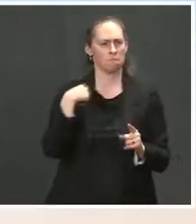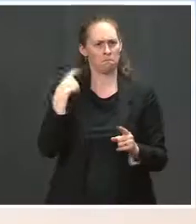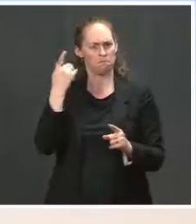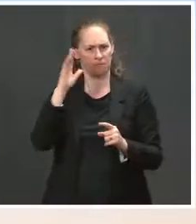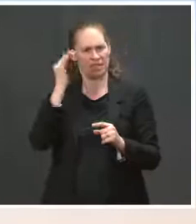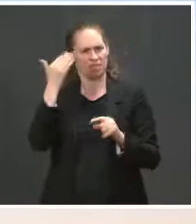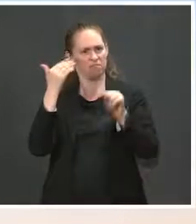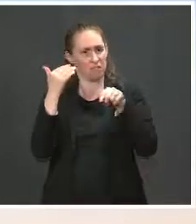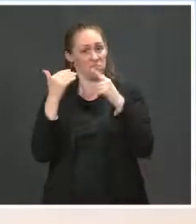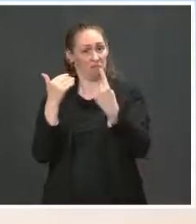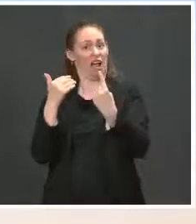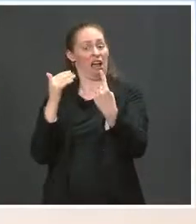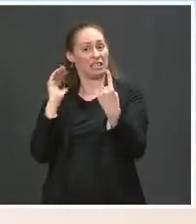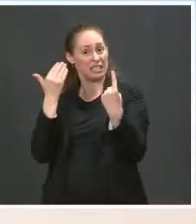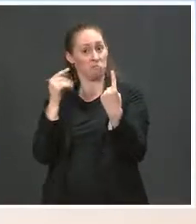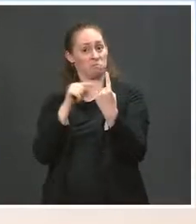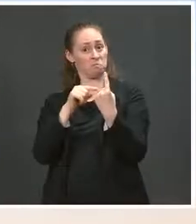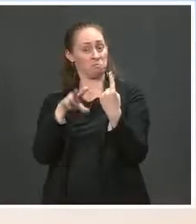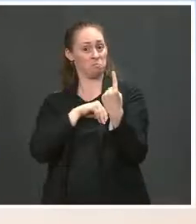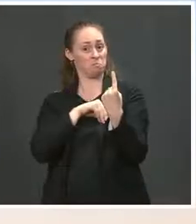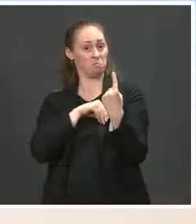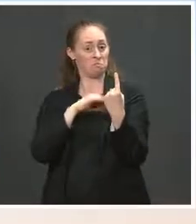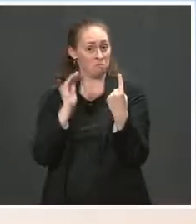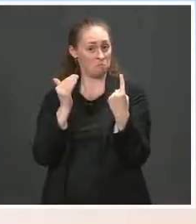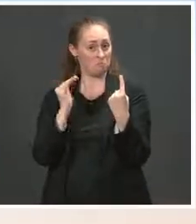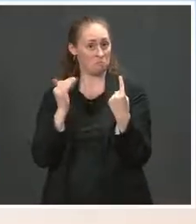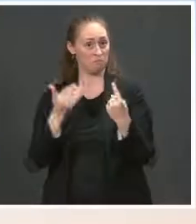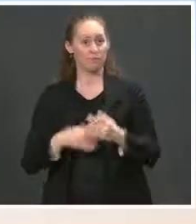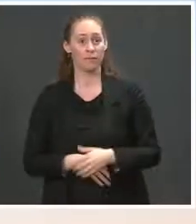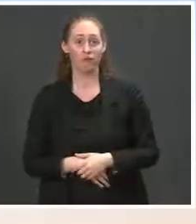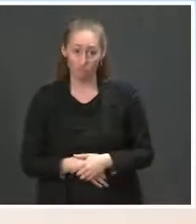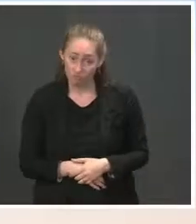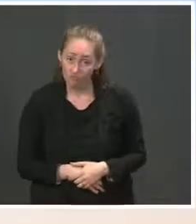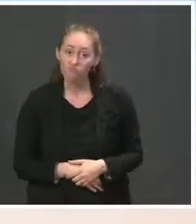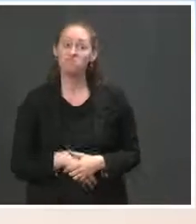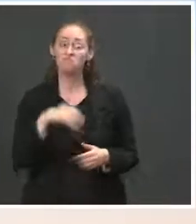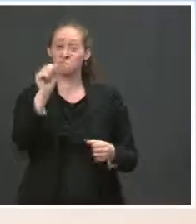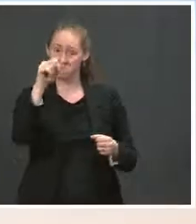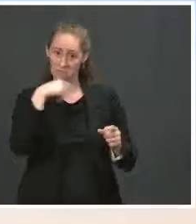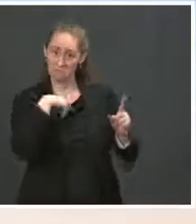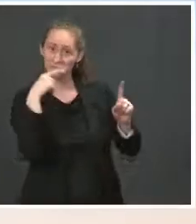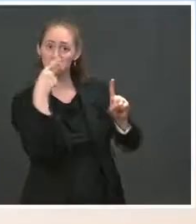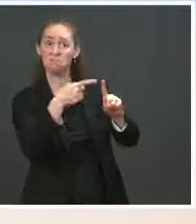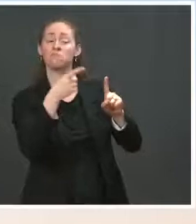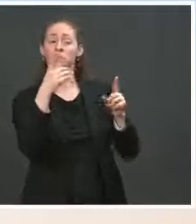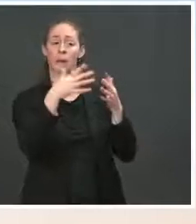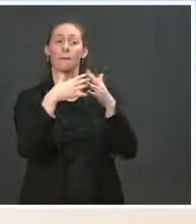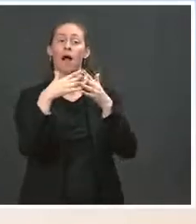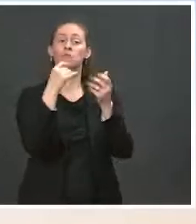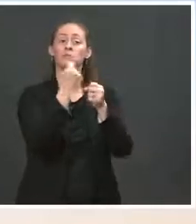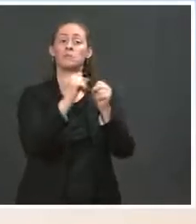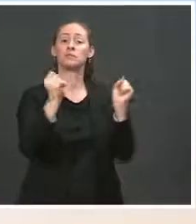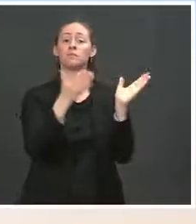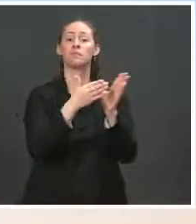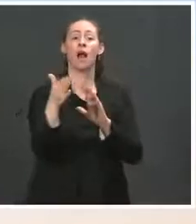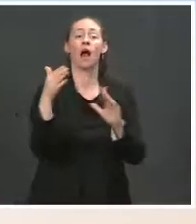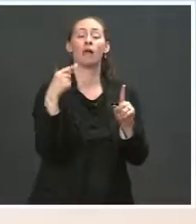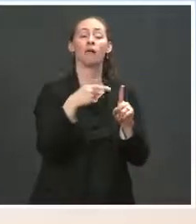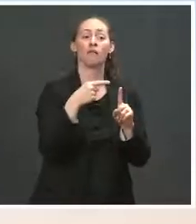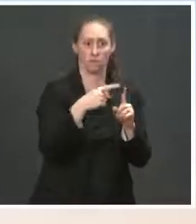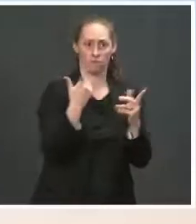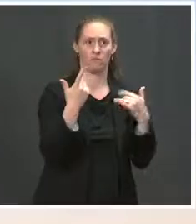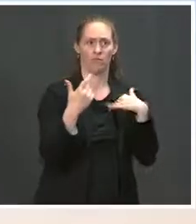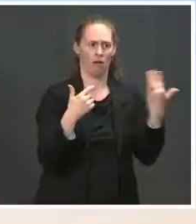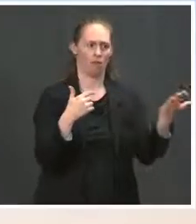American Rescue Plan. Ms. That's true. We do. The American Rescue Plan was a plan and a proposal that